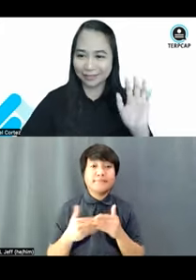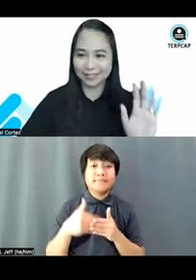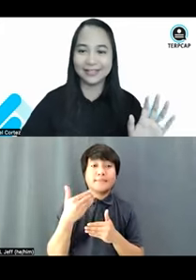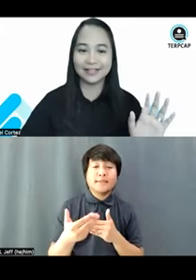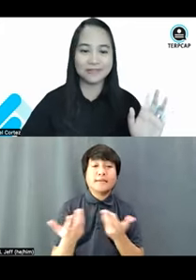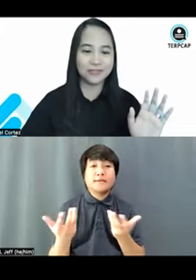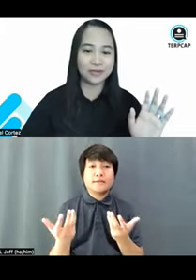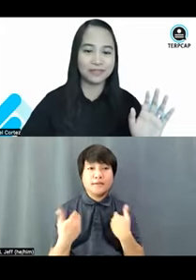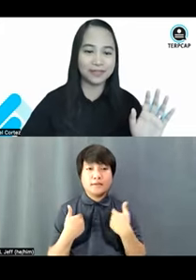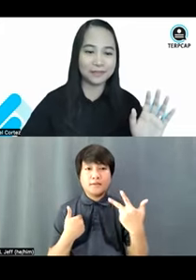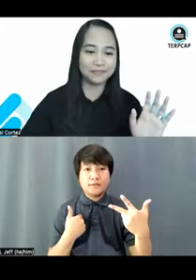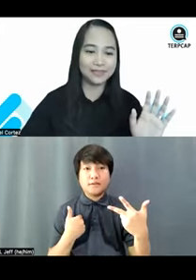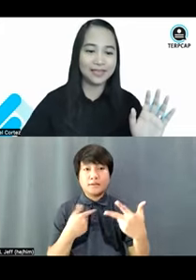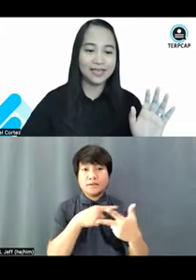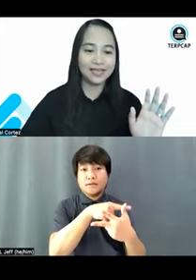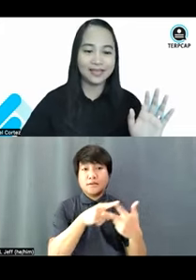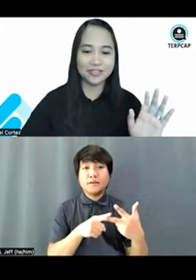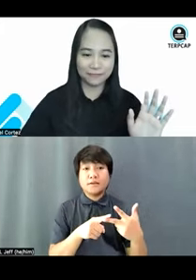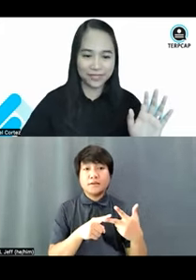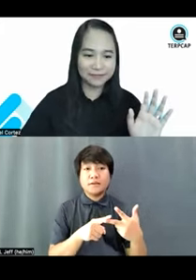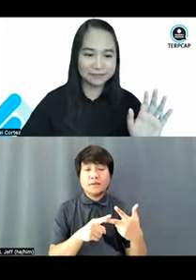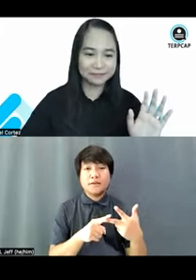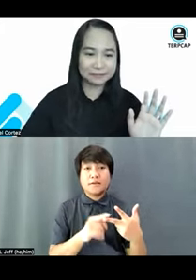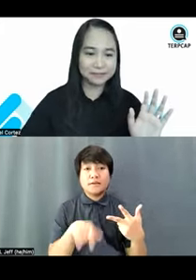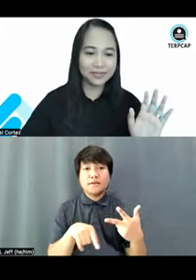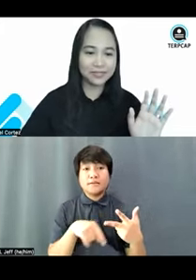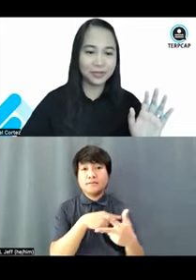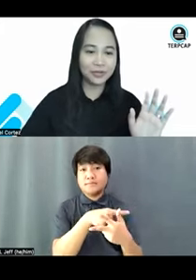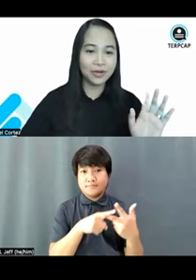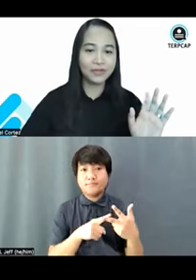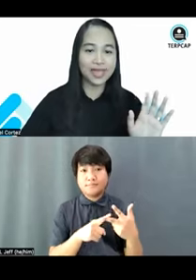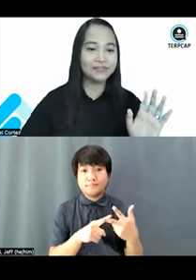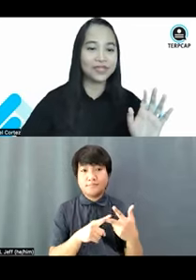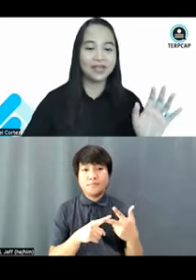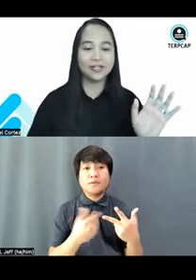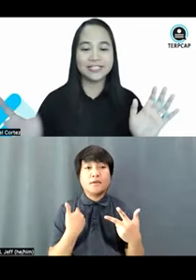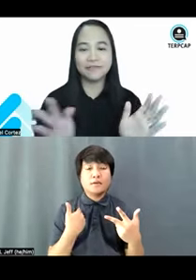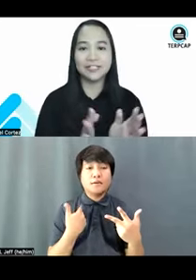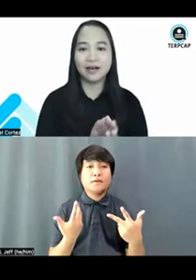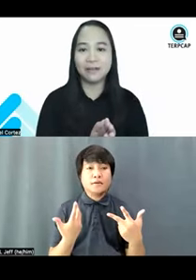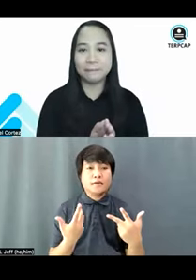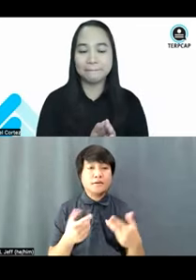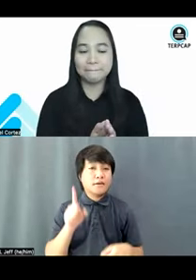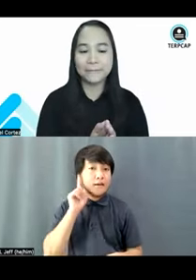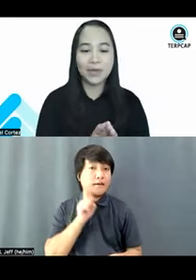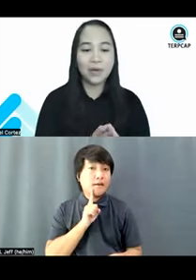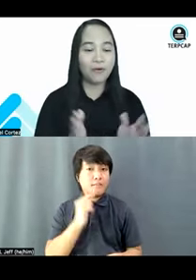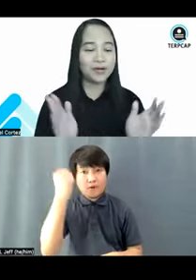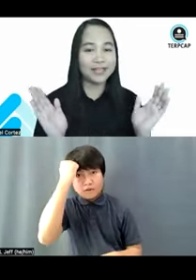the next three, I'll be showing them in a jiffy. So, we have here deaf and dumb